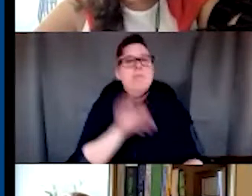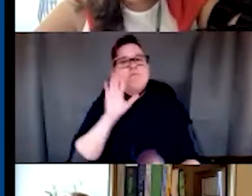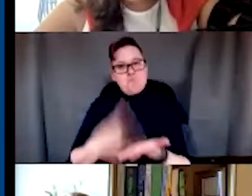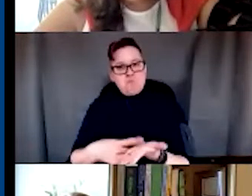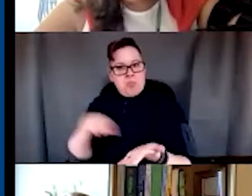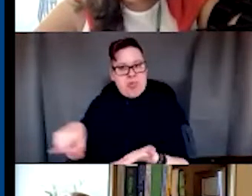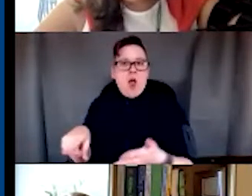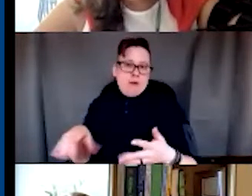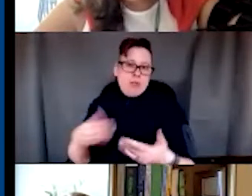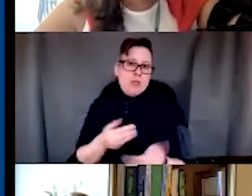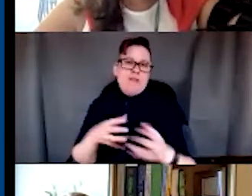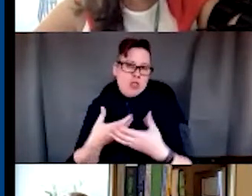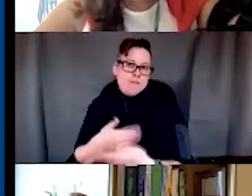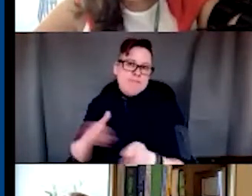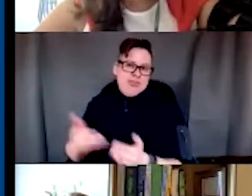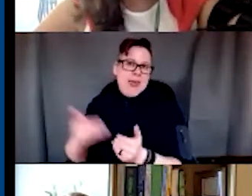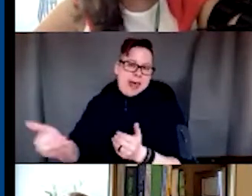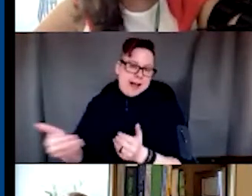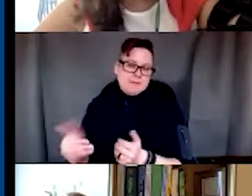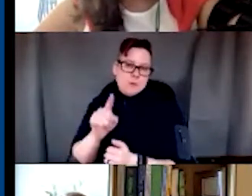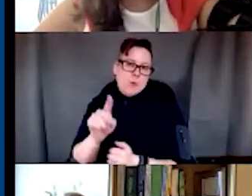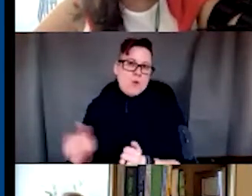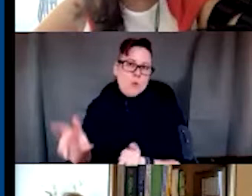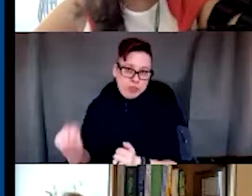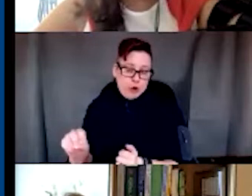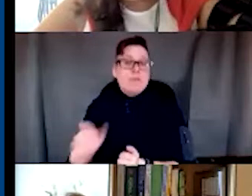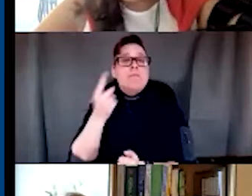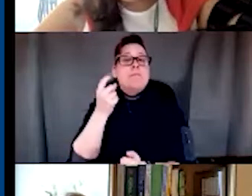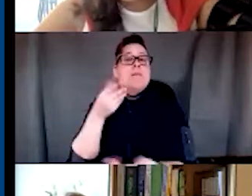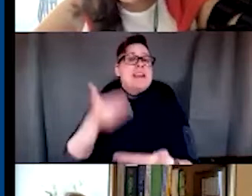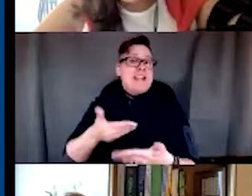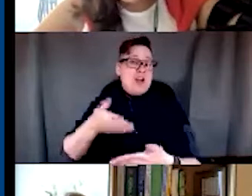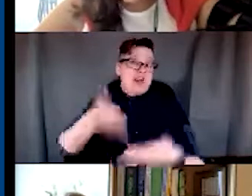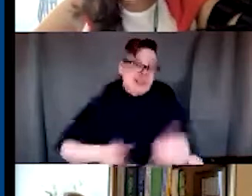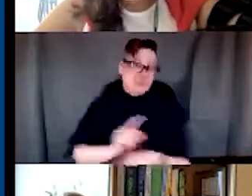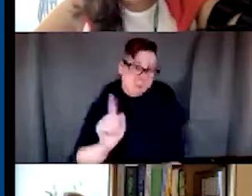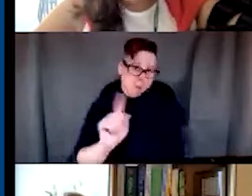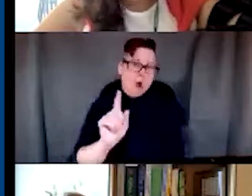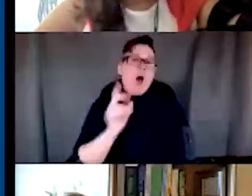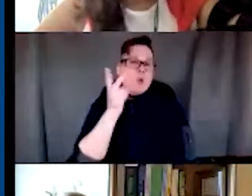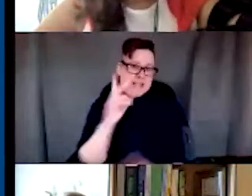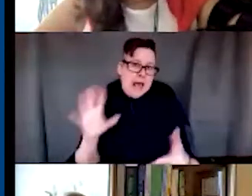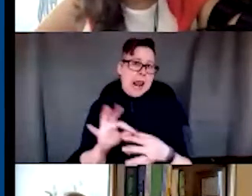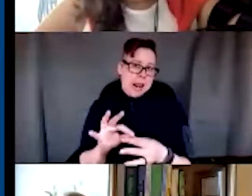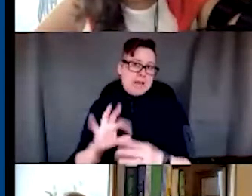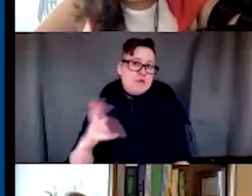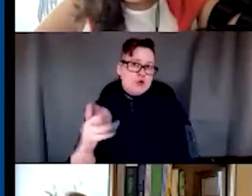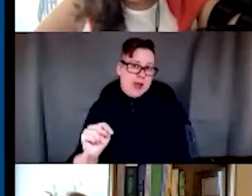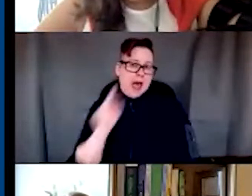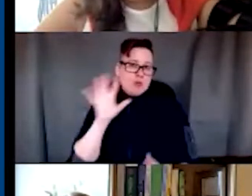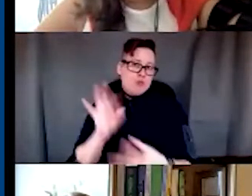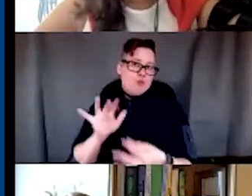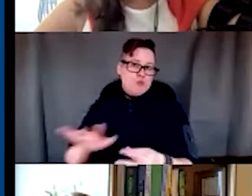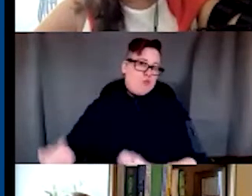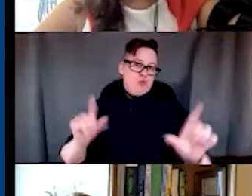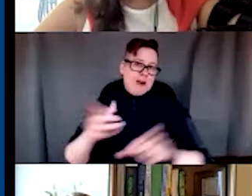hour, we will put the link in the chat for you to fill out an evaluation to receive CME credits. And now, we are excited